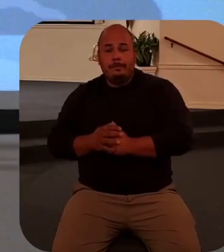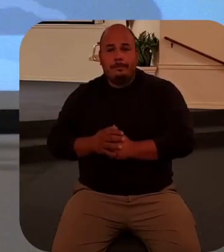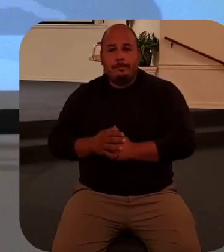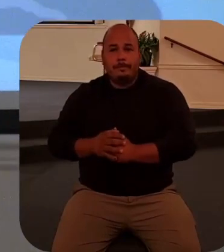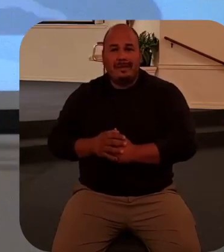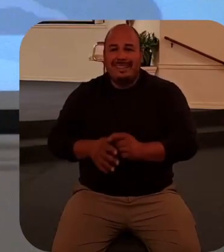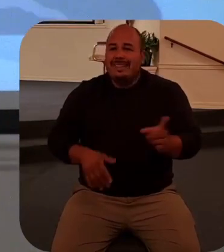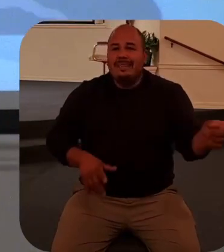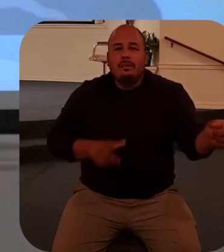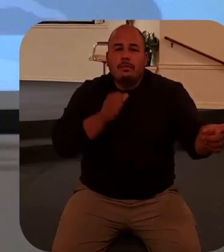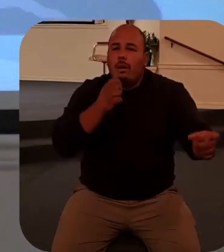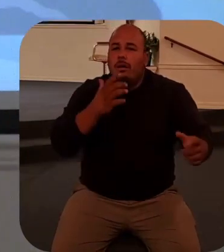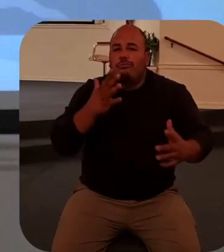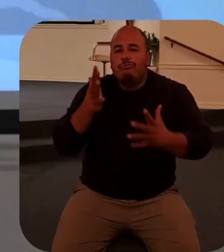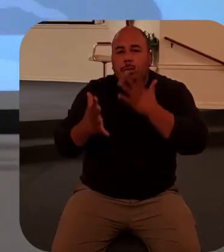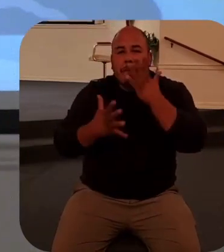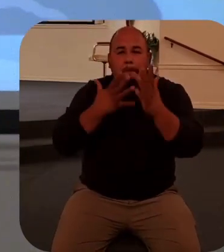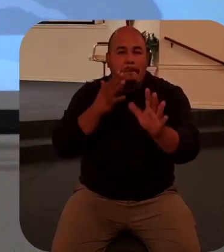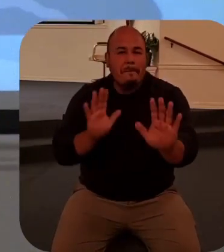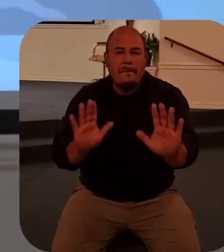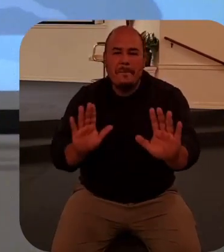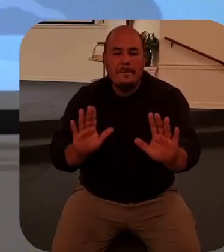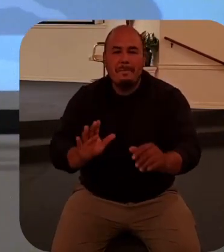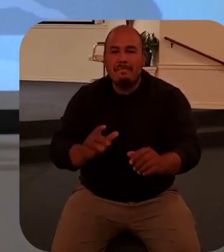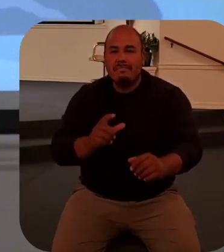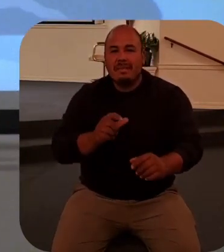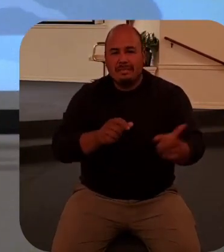ashamed to weep with us.